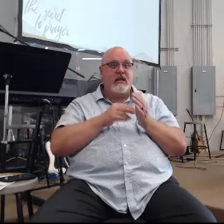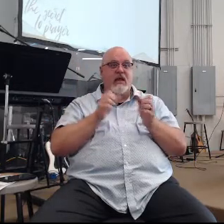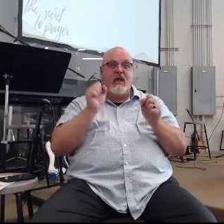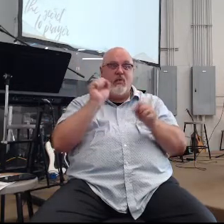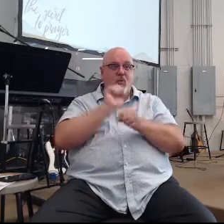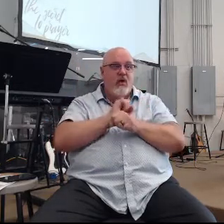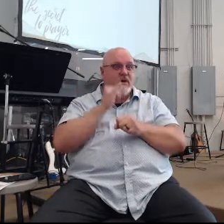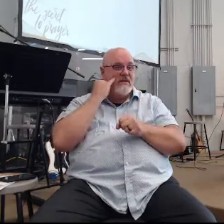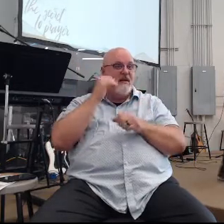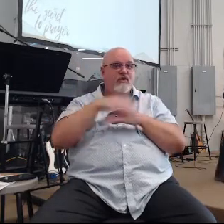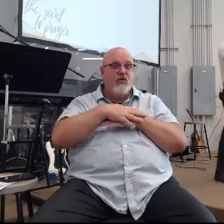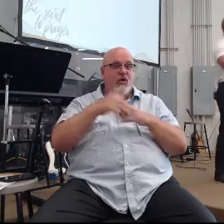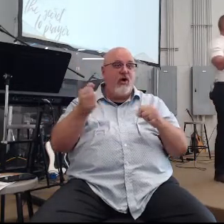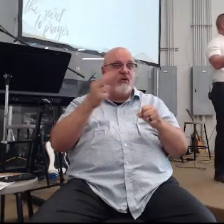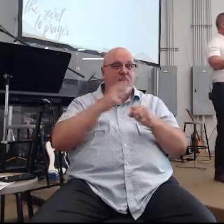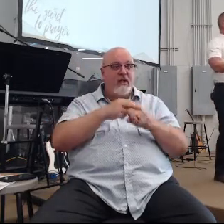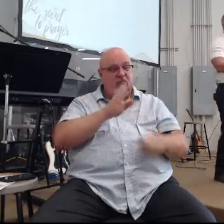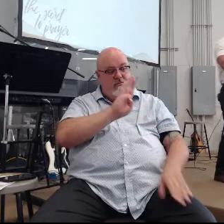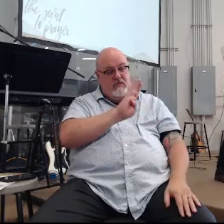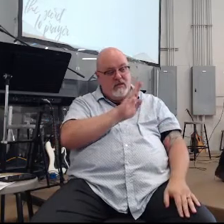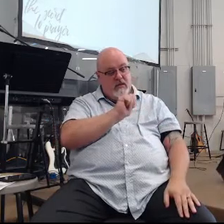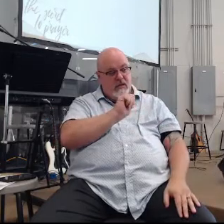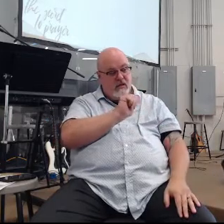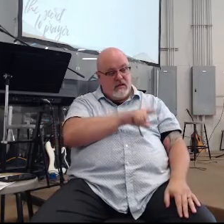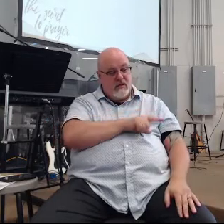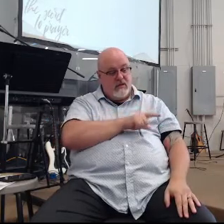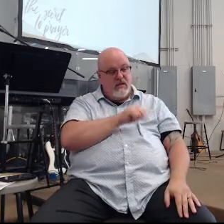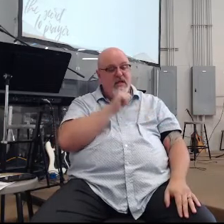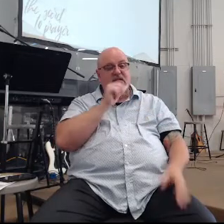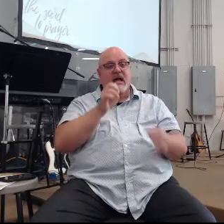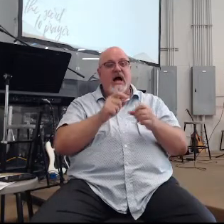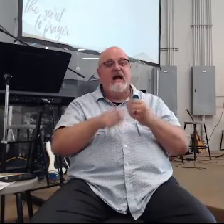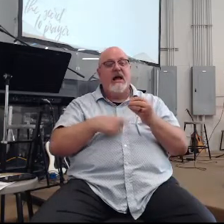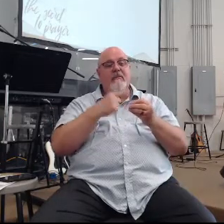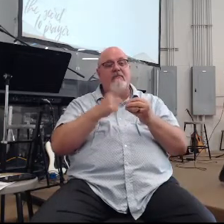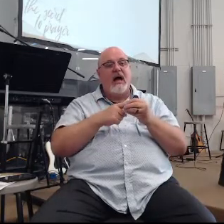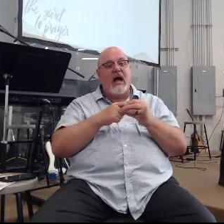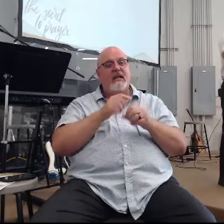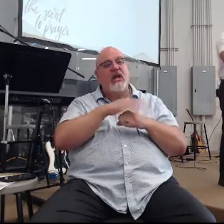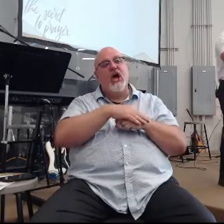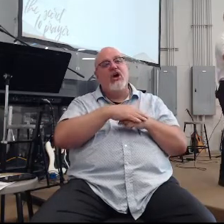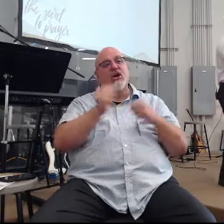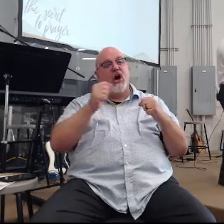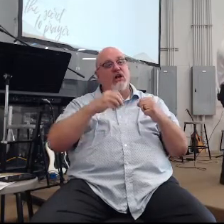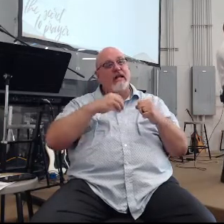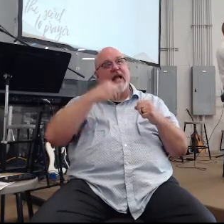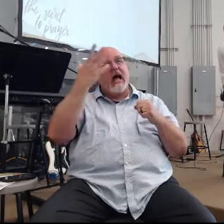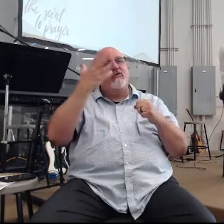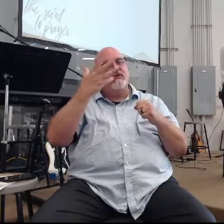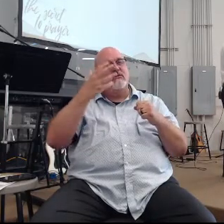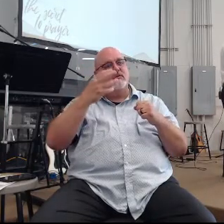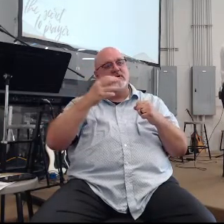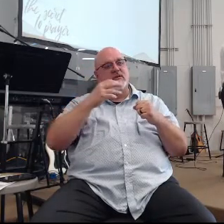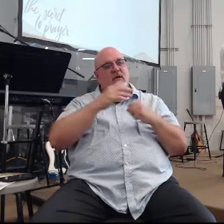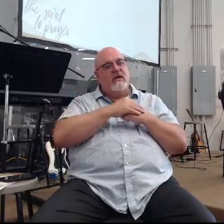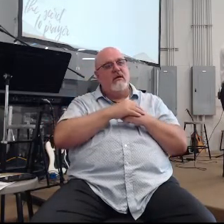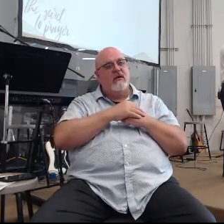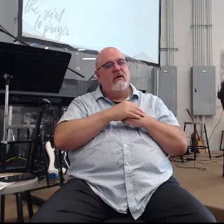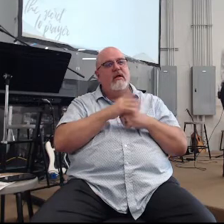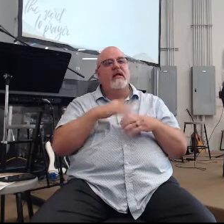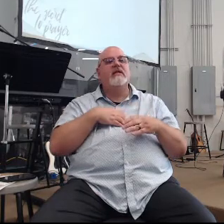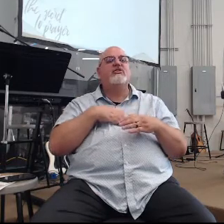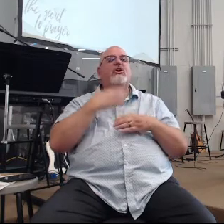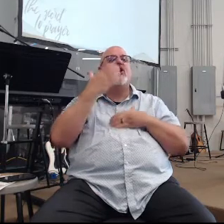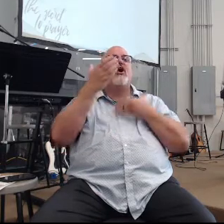they cried aloud they raved on no one's answering so it's not about calling out just calling out it's about